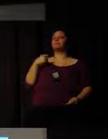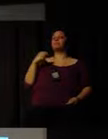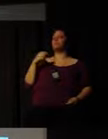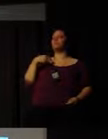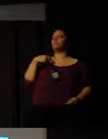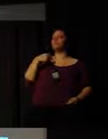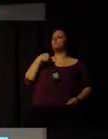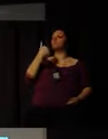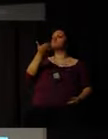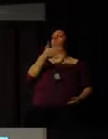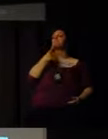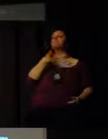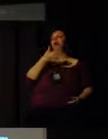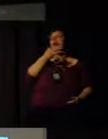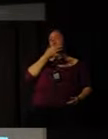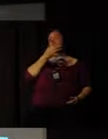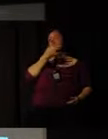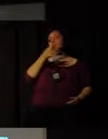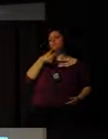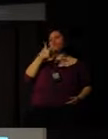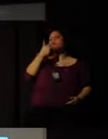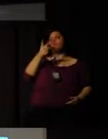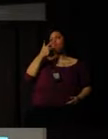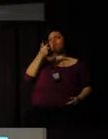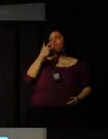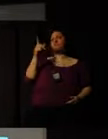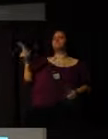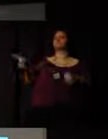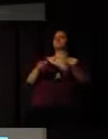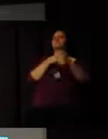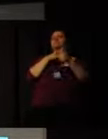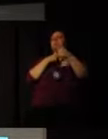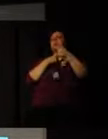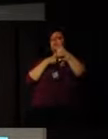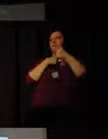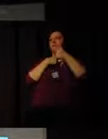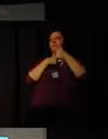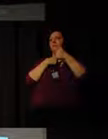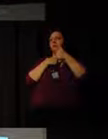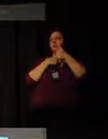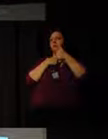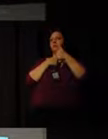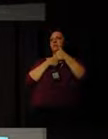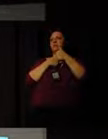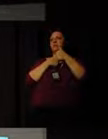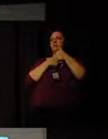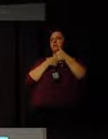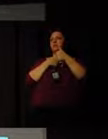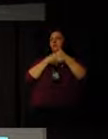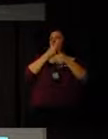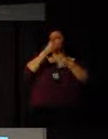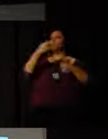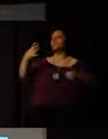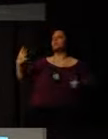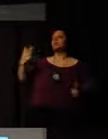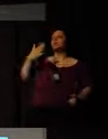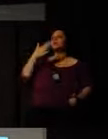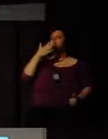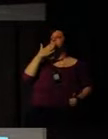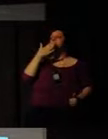to talk about, first of all, how many NGOs are represented here? Civil society. Can I see your hands?